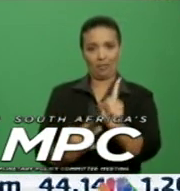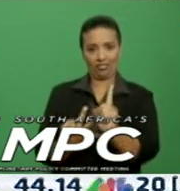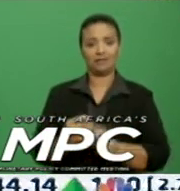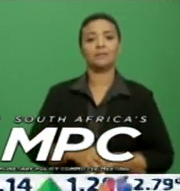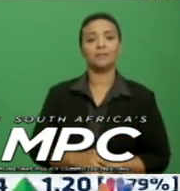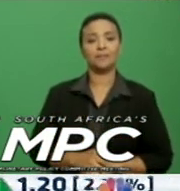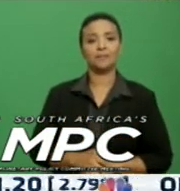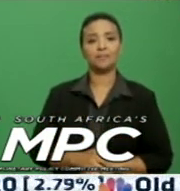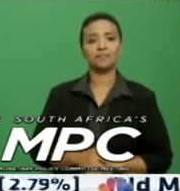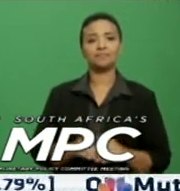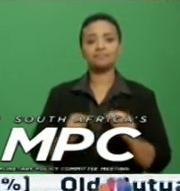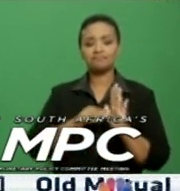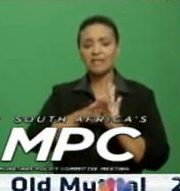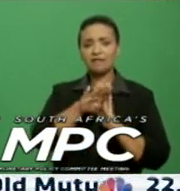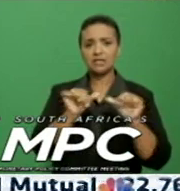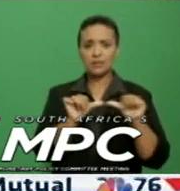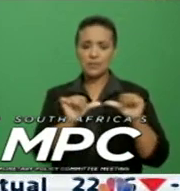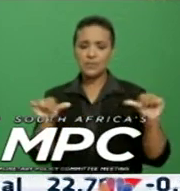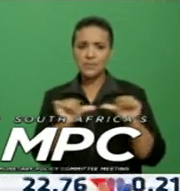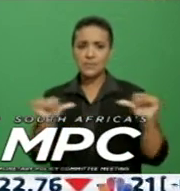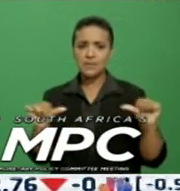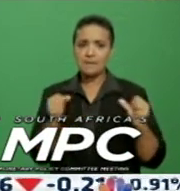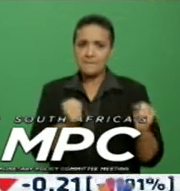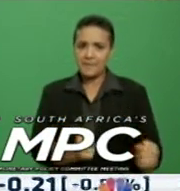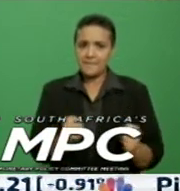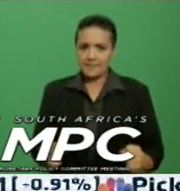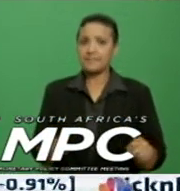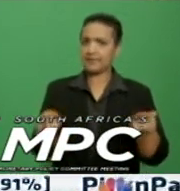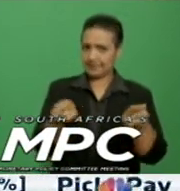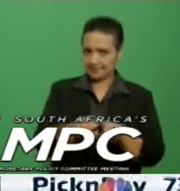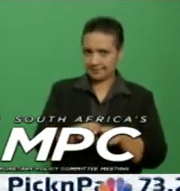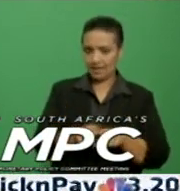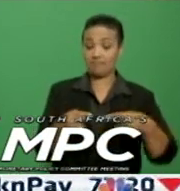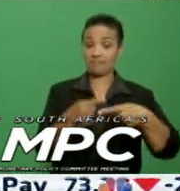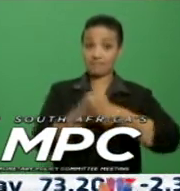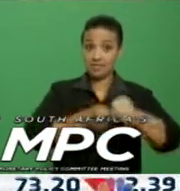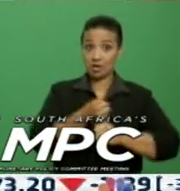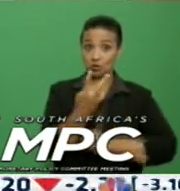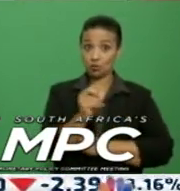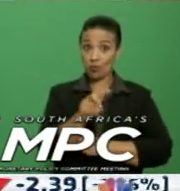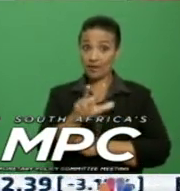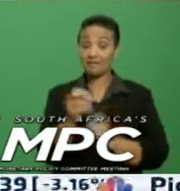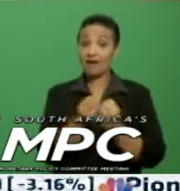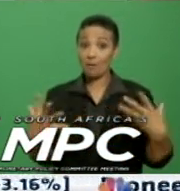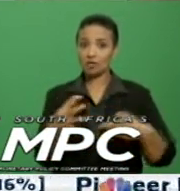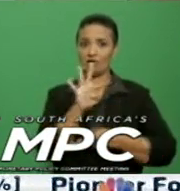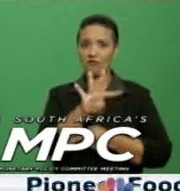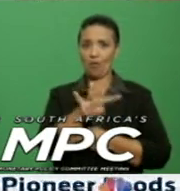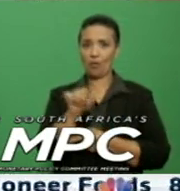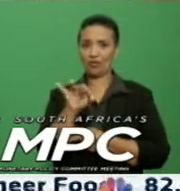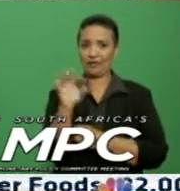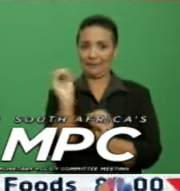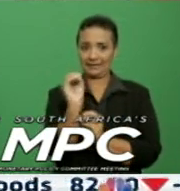Core inflation is expected to remain unchanged at 4.3% in 2018 and